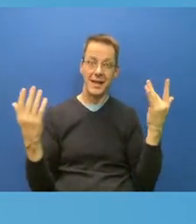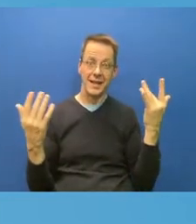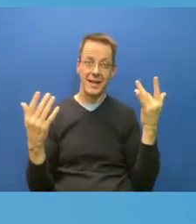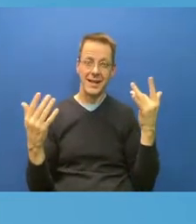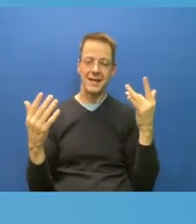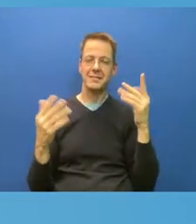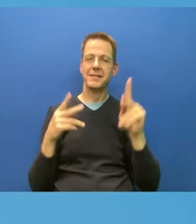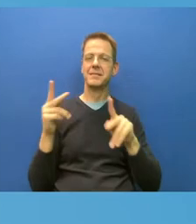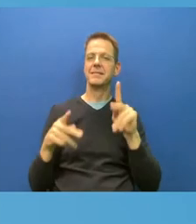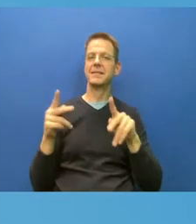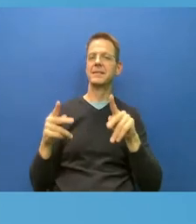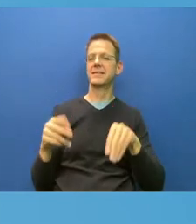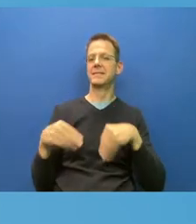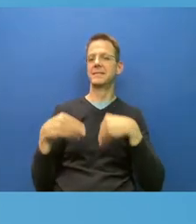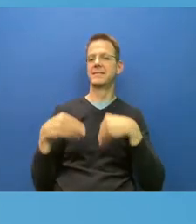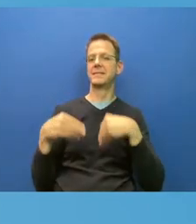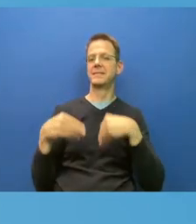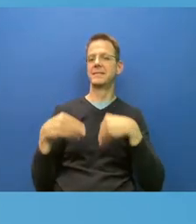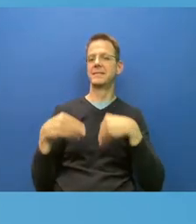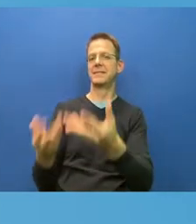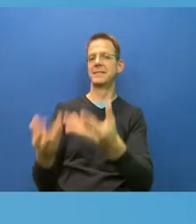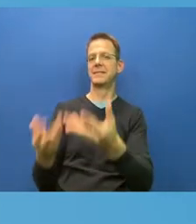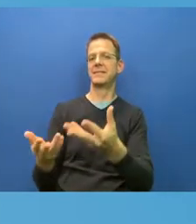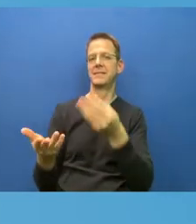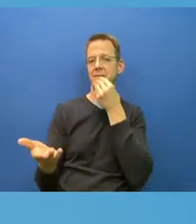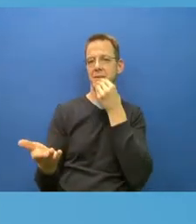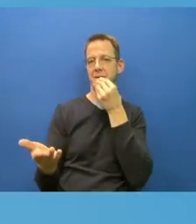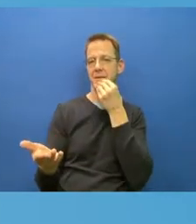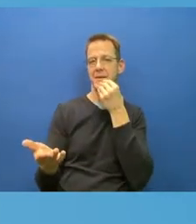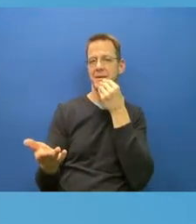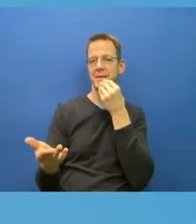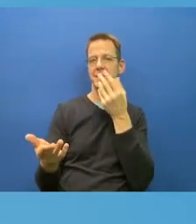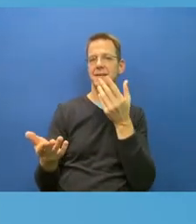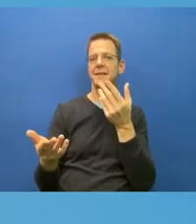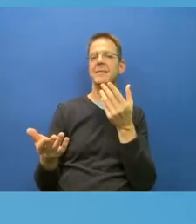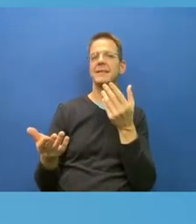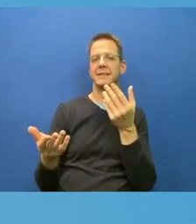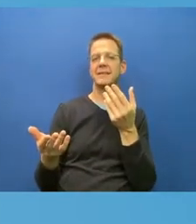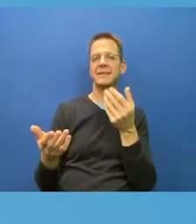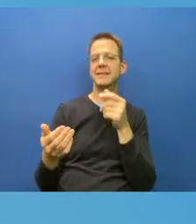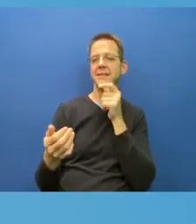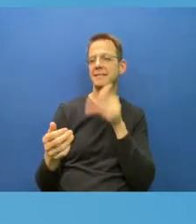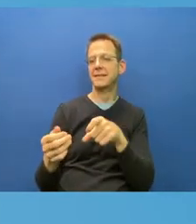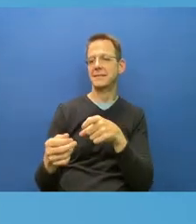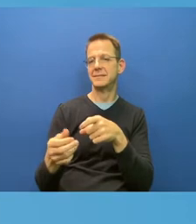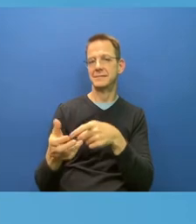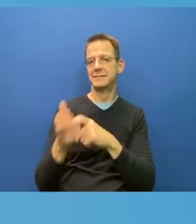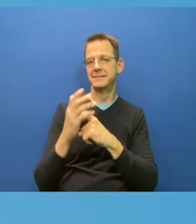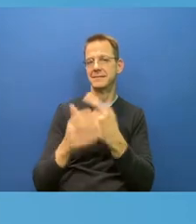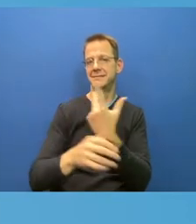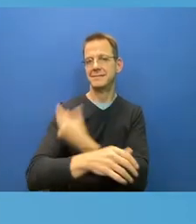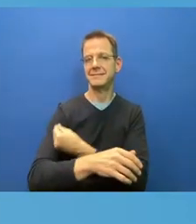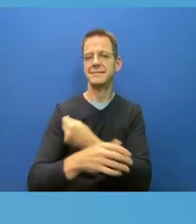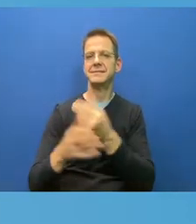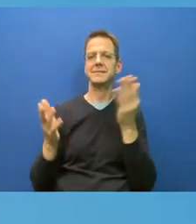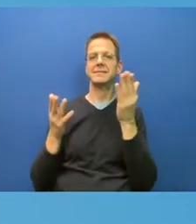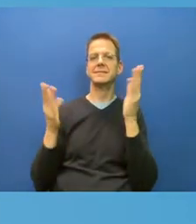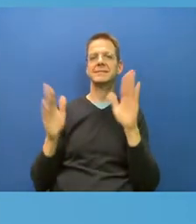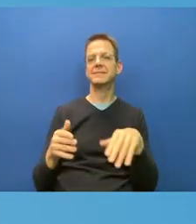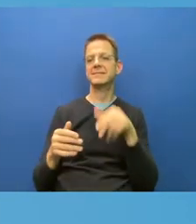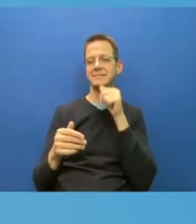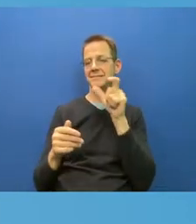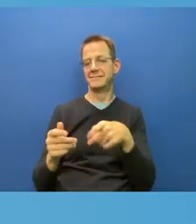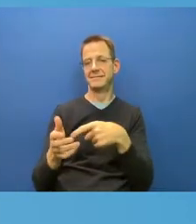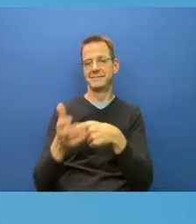and and that's how you perhaps reinforce. However irrational their arguments may be among